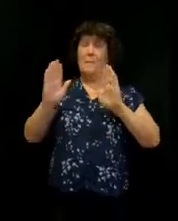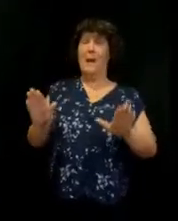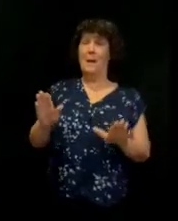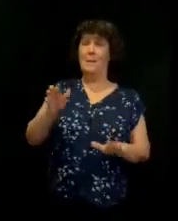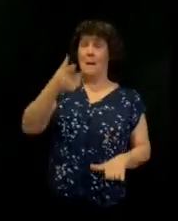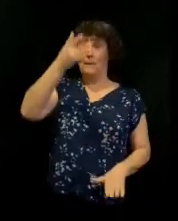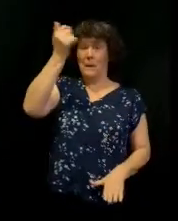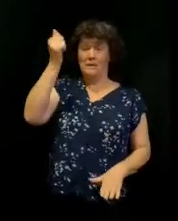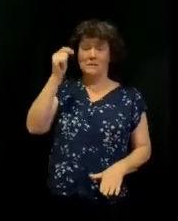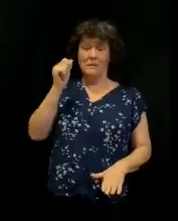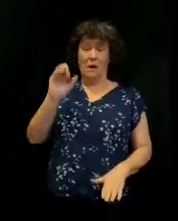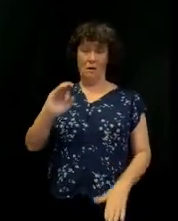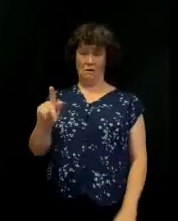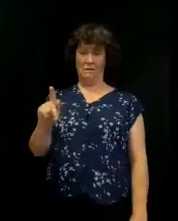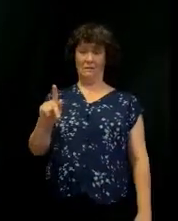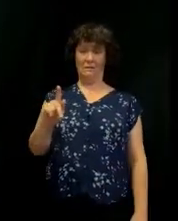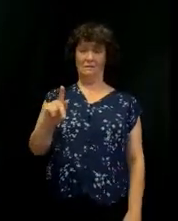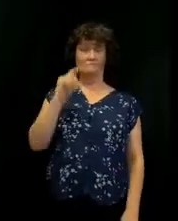of the ark.